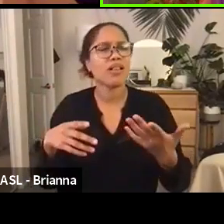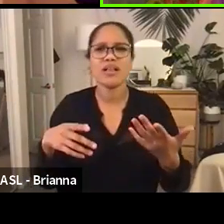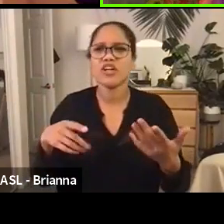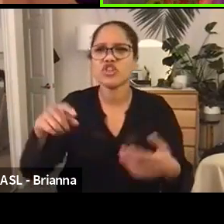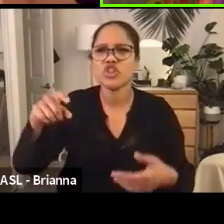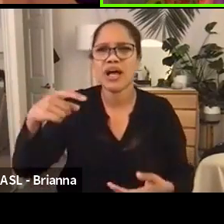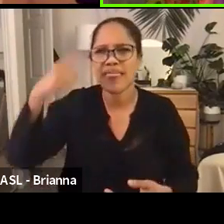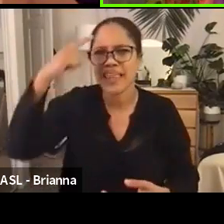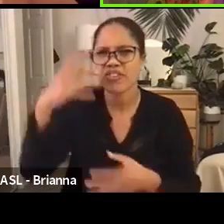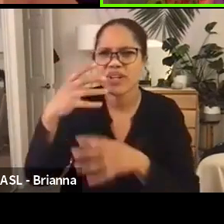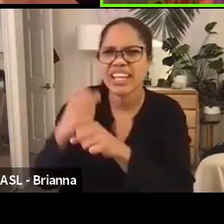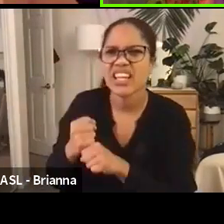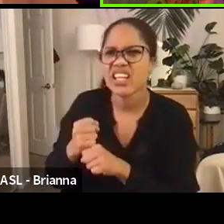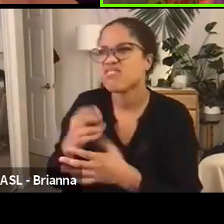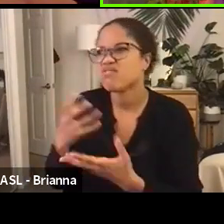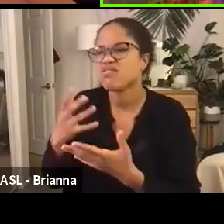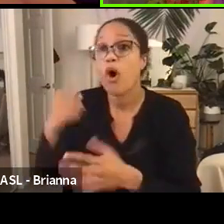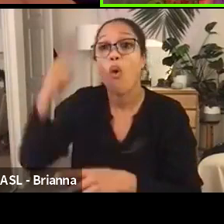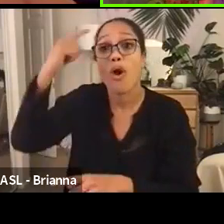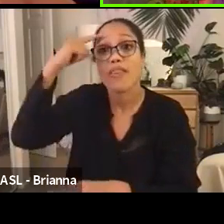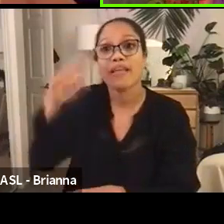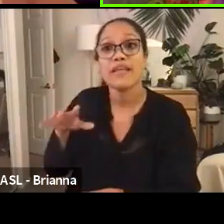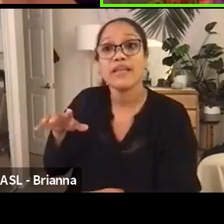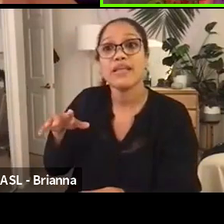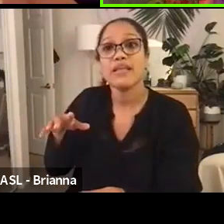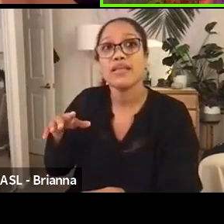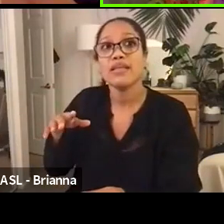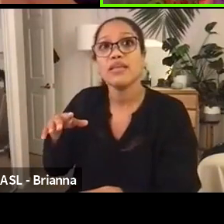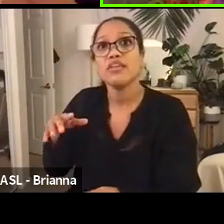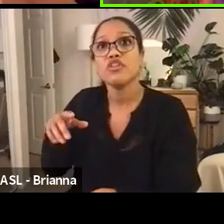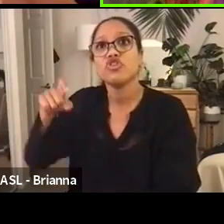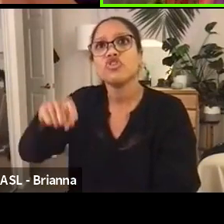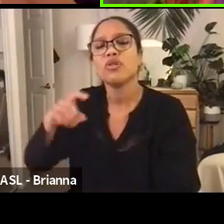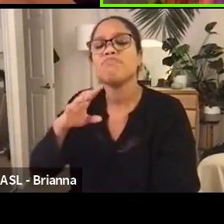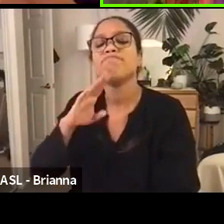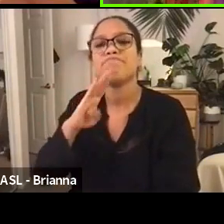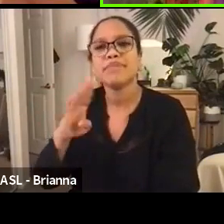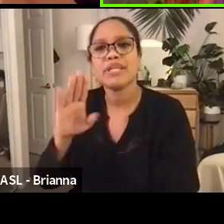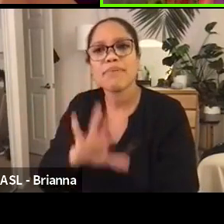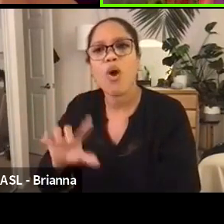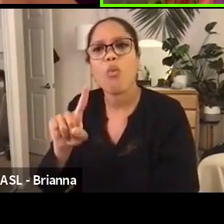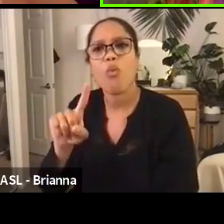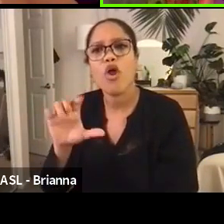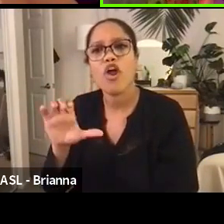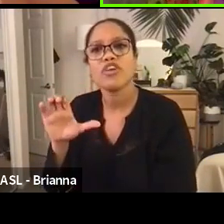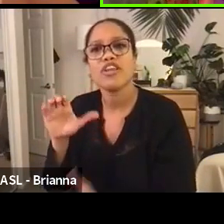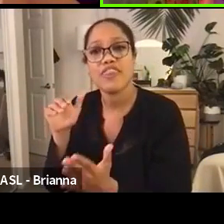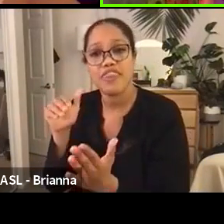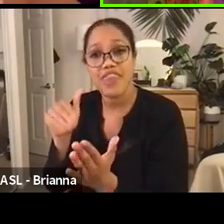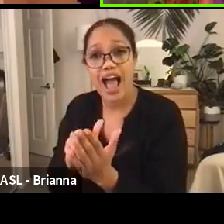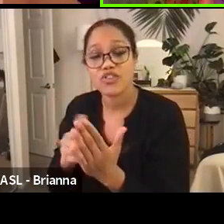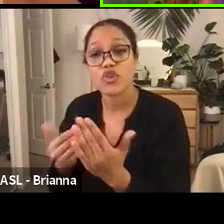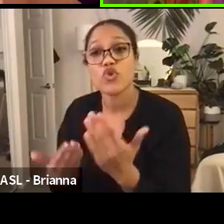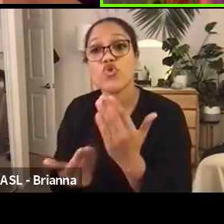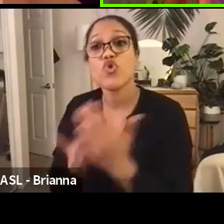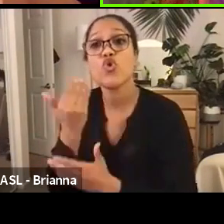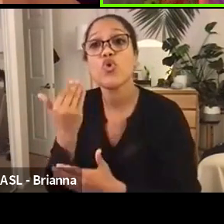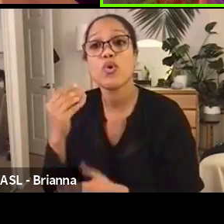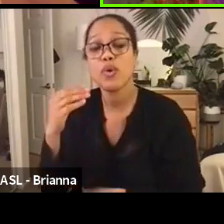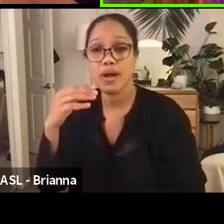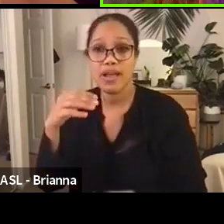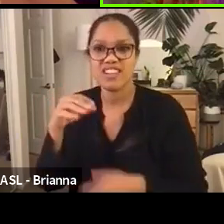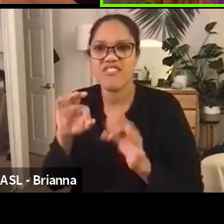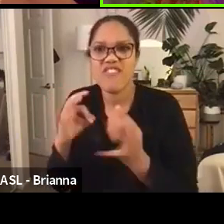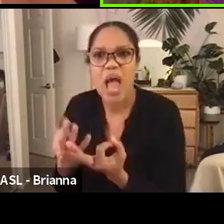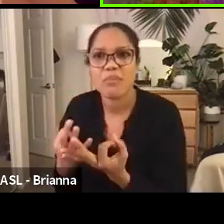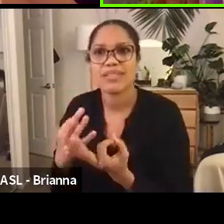be more than a hundred thousand new unhoused folks in Los Angeles as a result of COVID